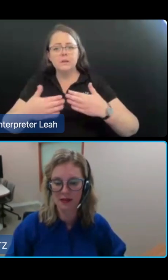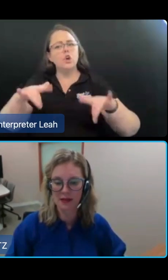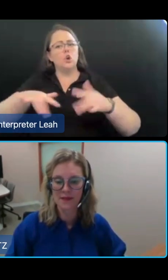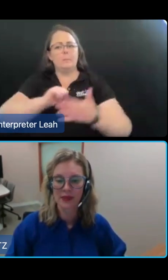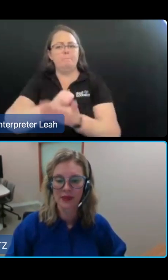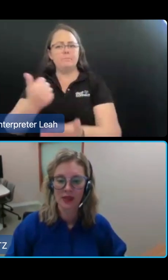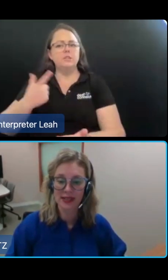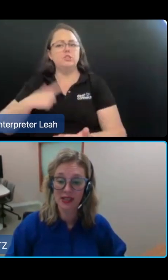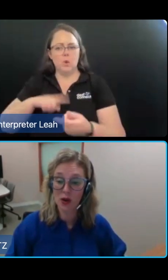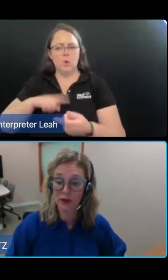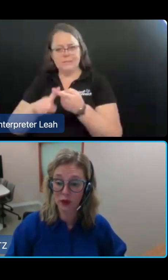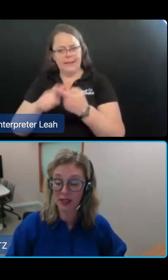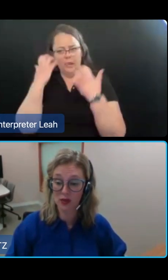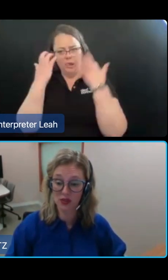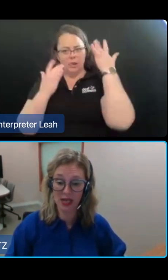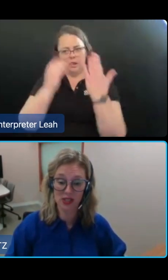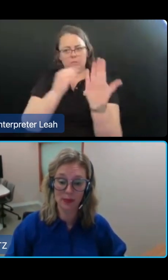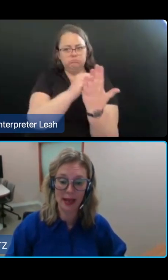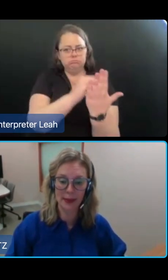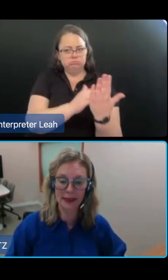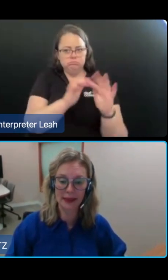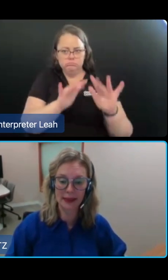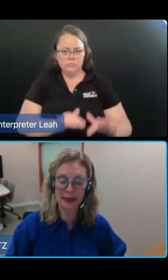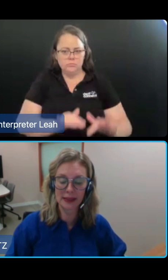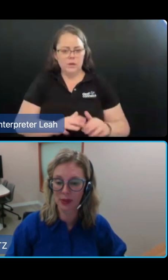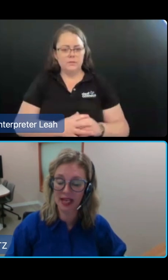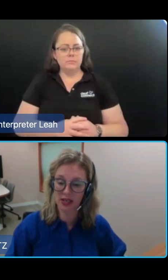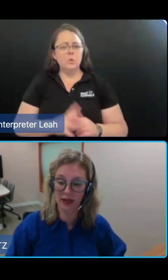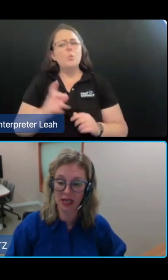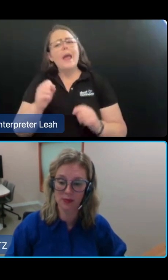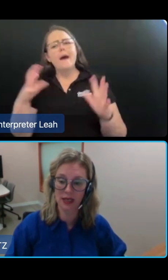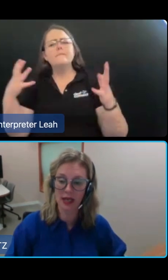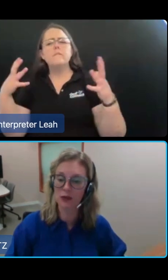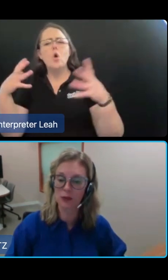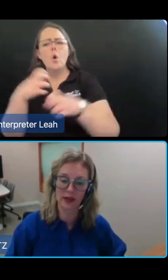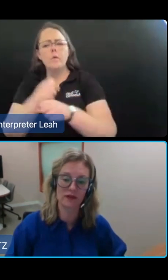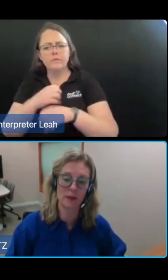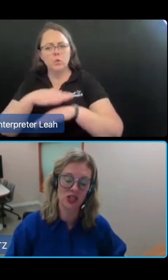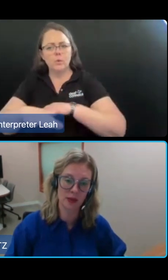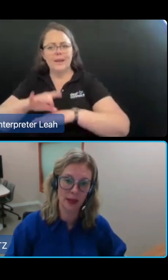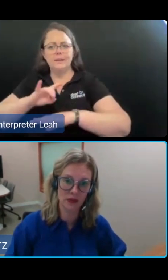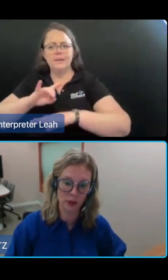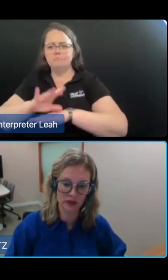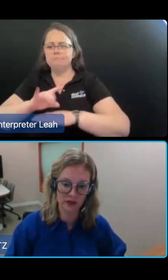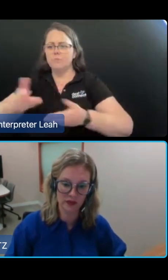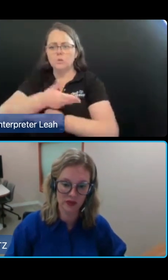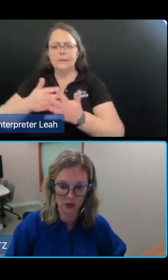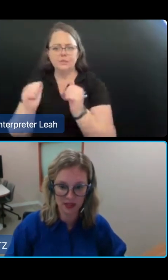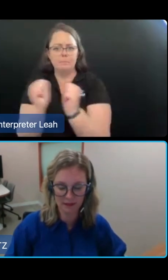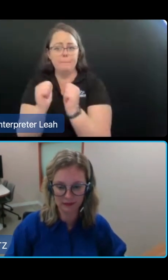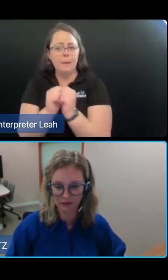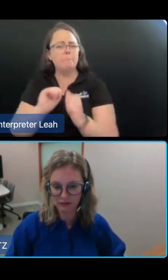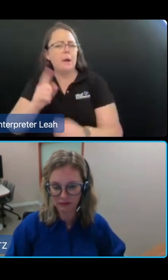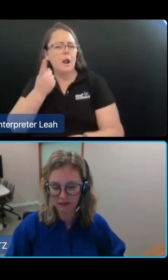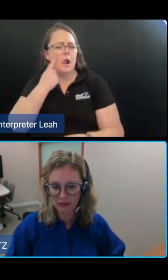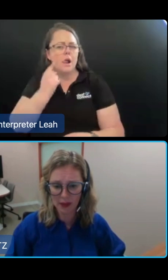force. There is an overview in the consultation paper and keep an eye on the aged care engagement hub for more information about the work of the task